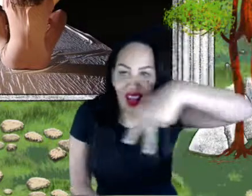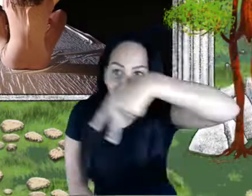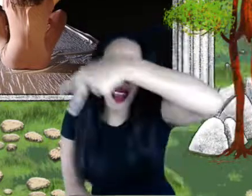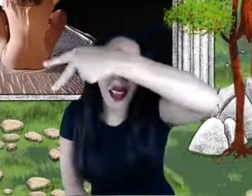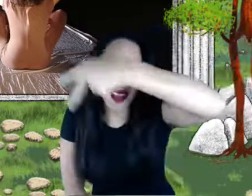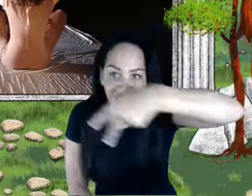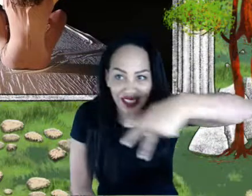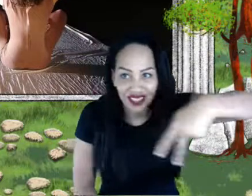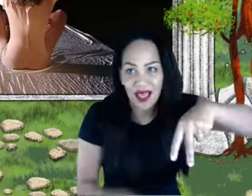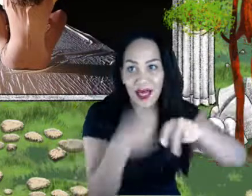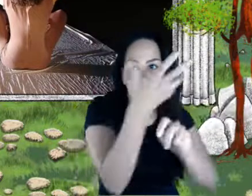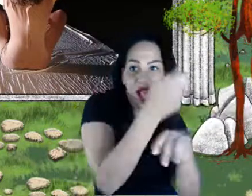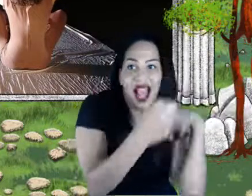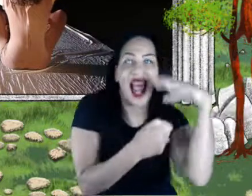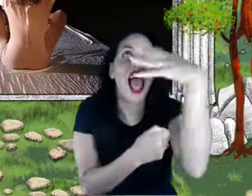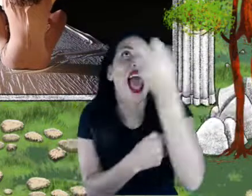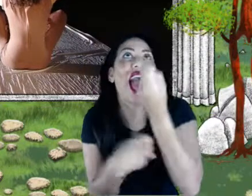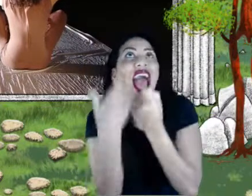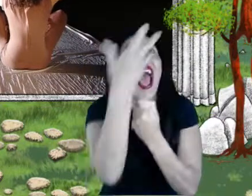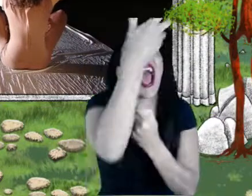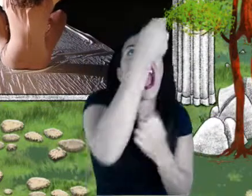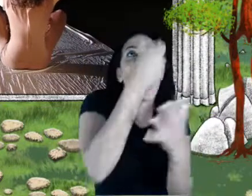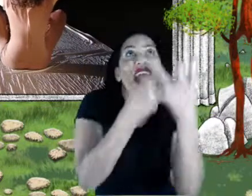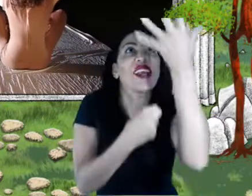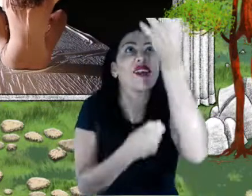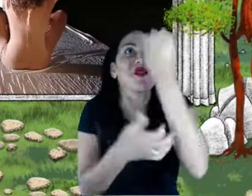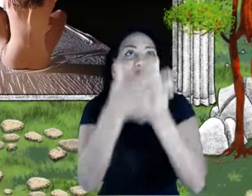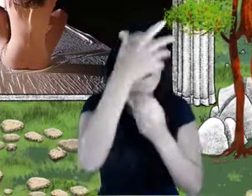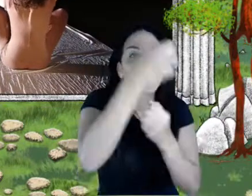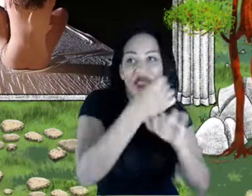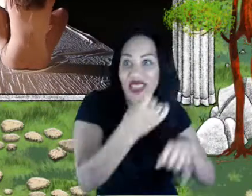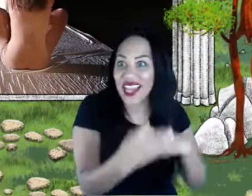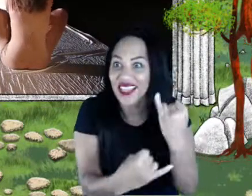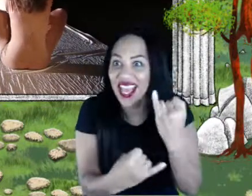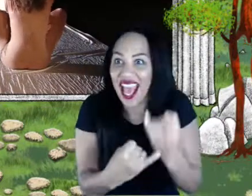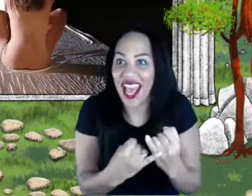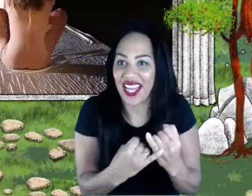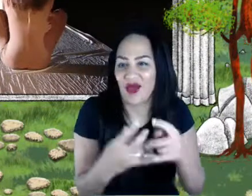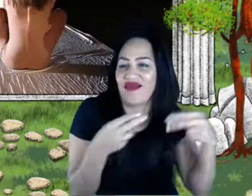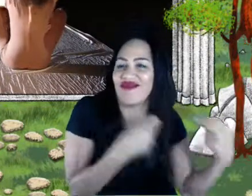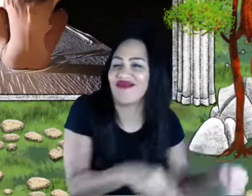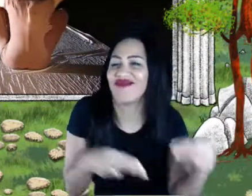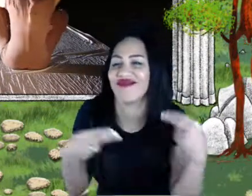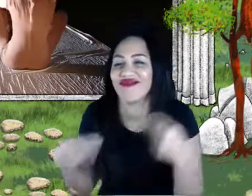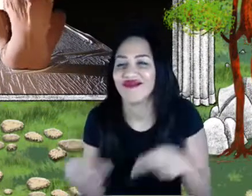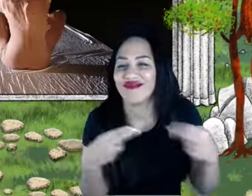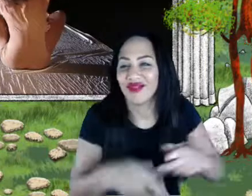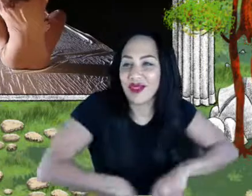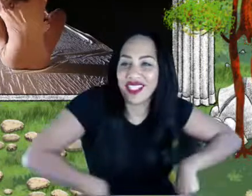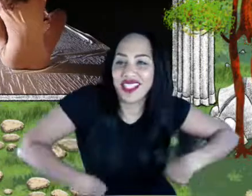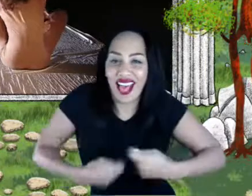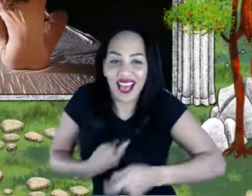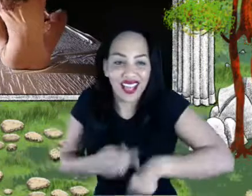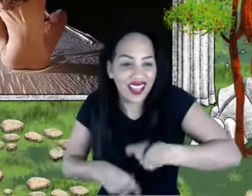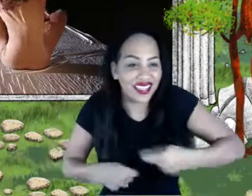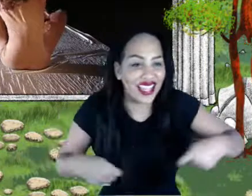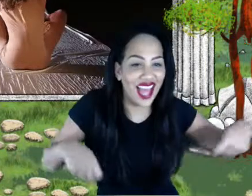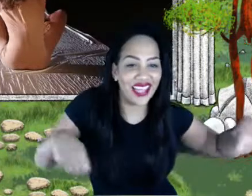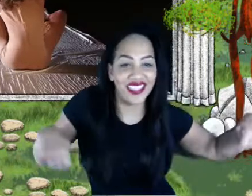finale, we dance around the whole stage, but with the silks attached to us. And the adults version